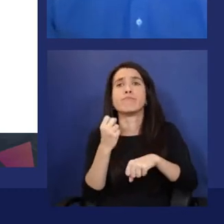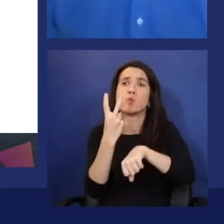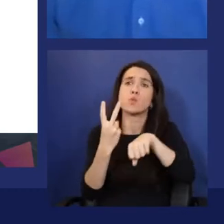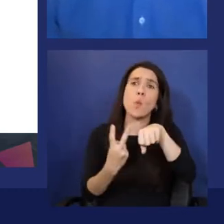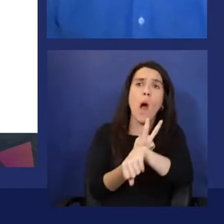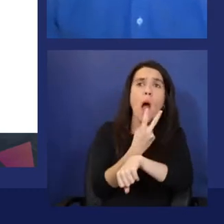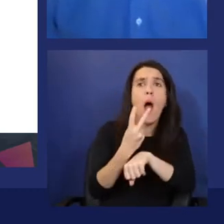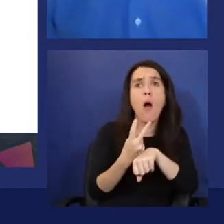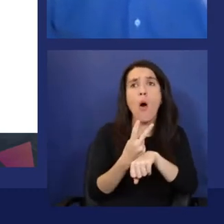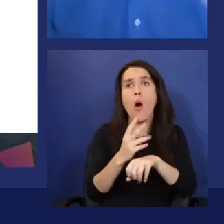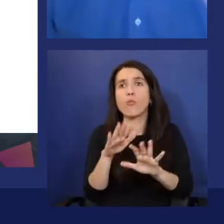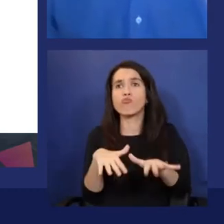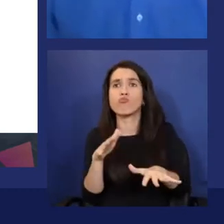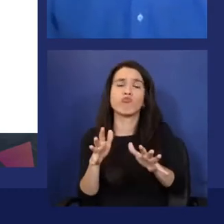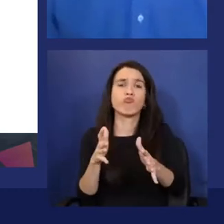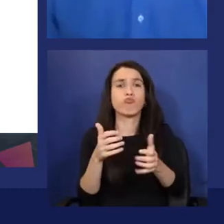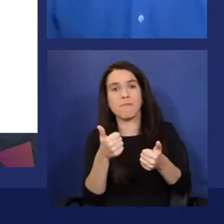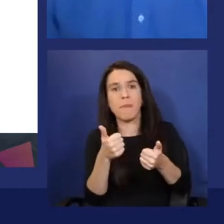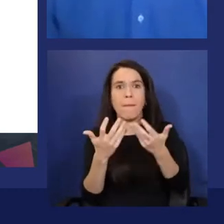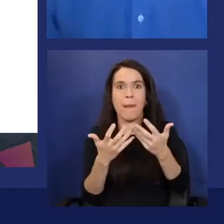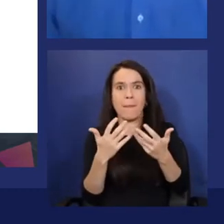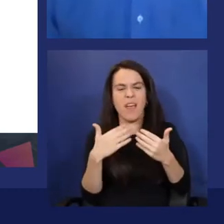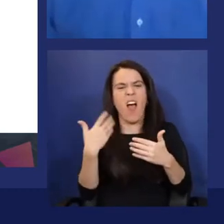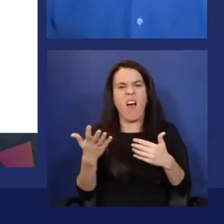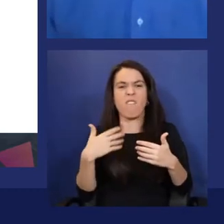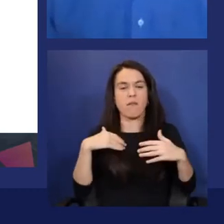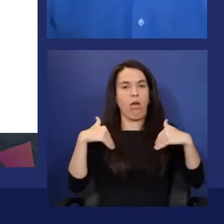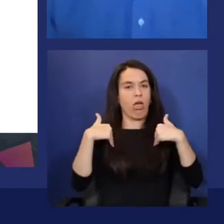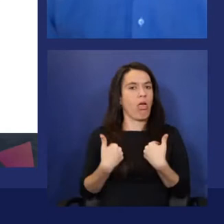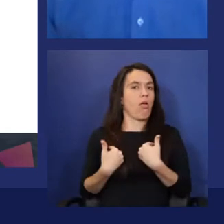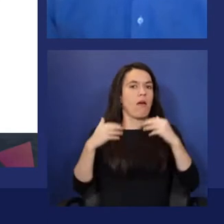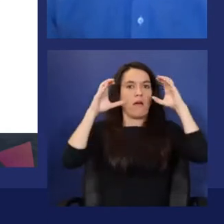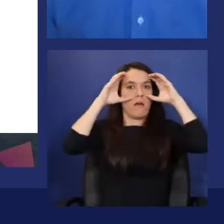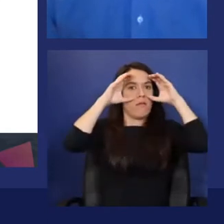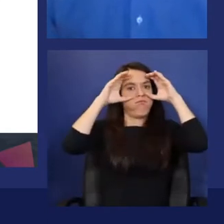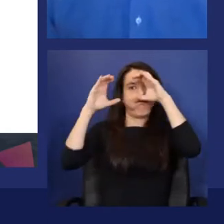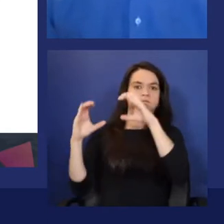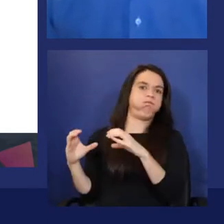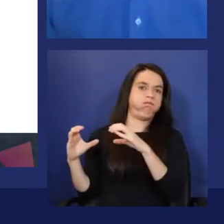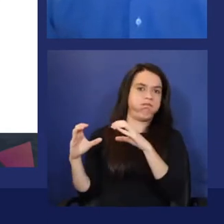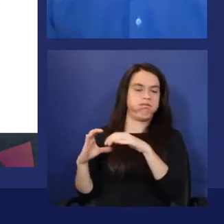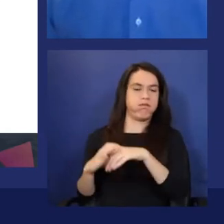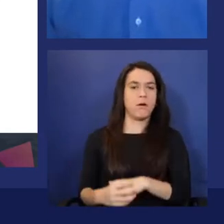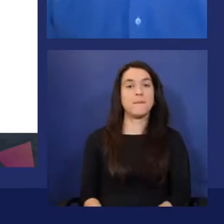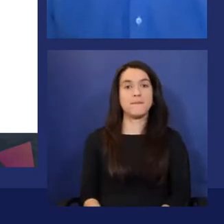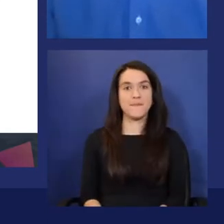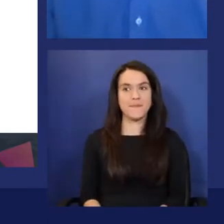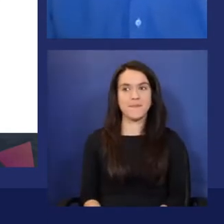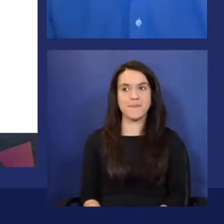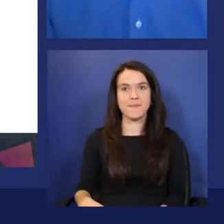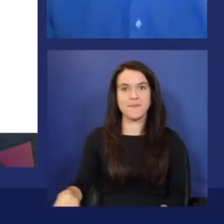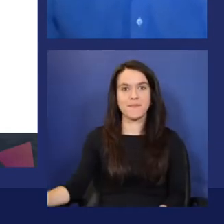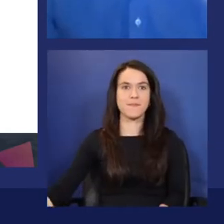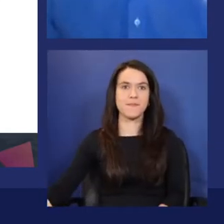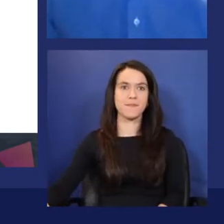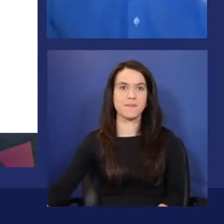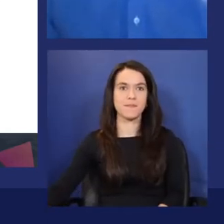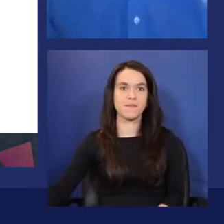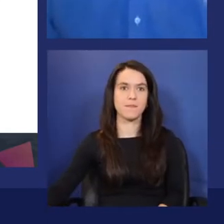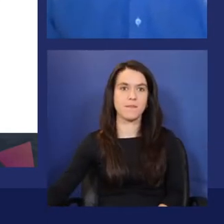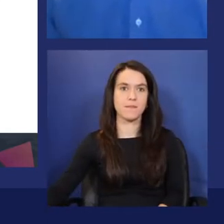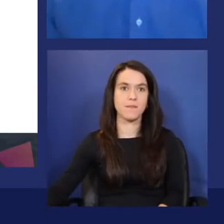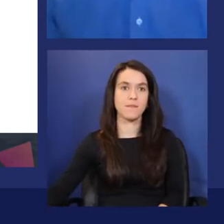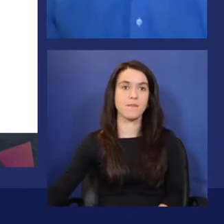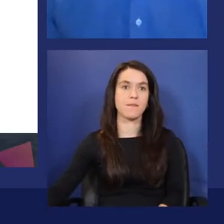you will probably want to take a break. And as being a computer in its own,